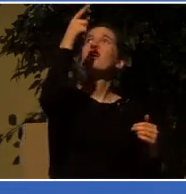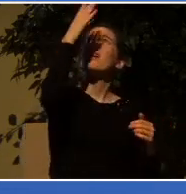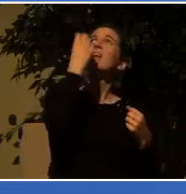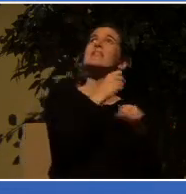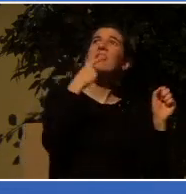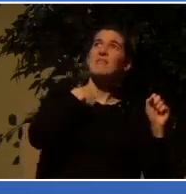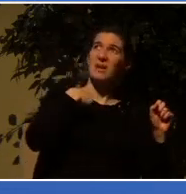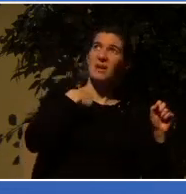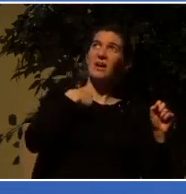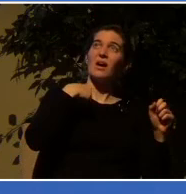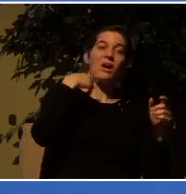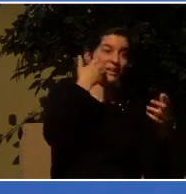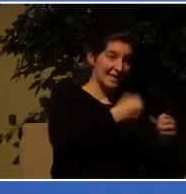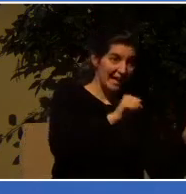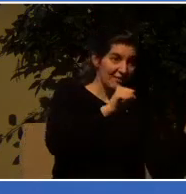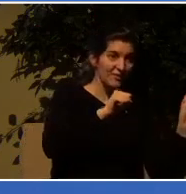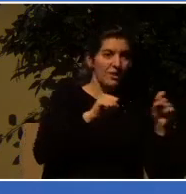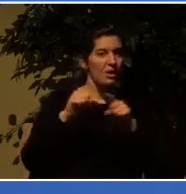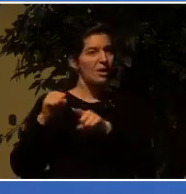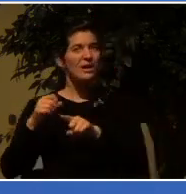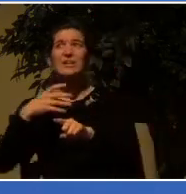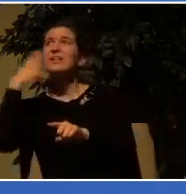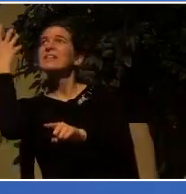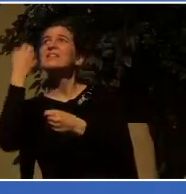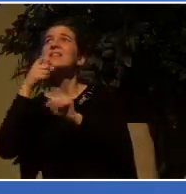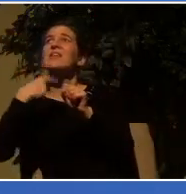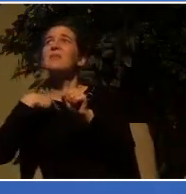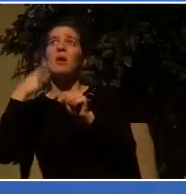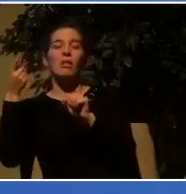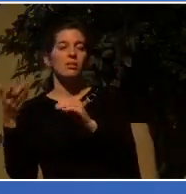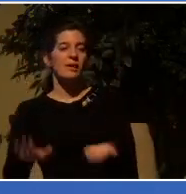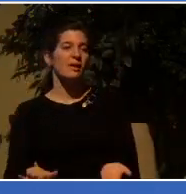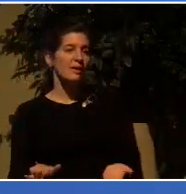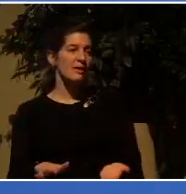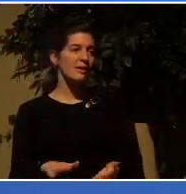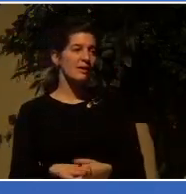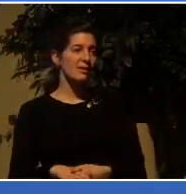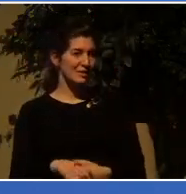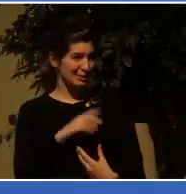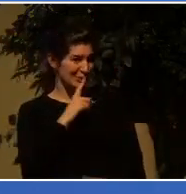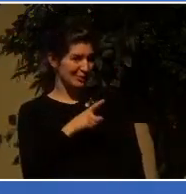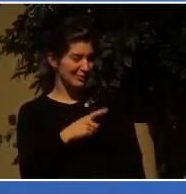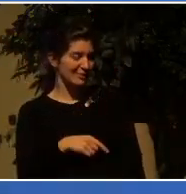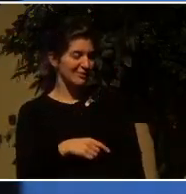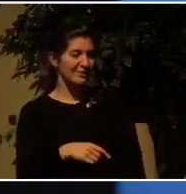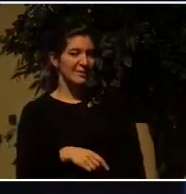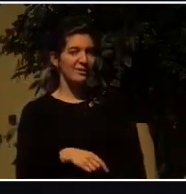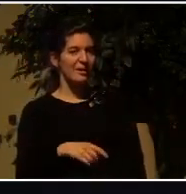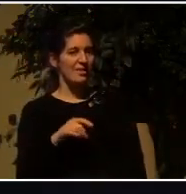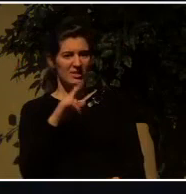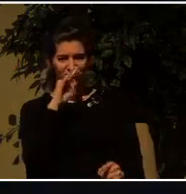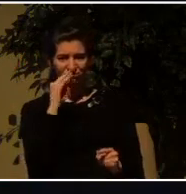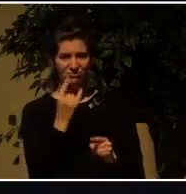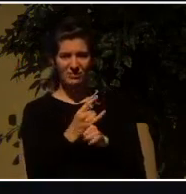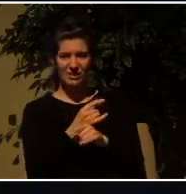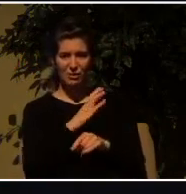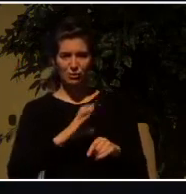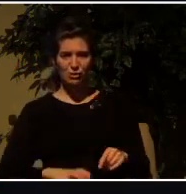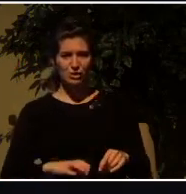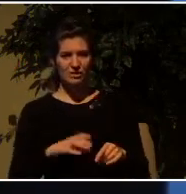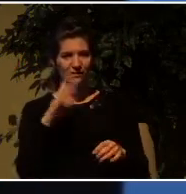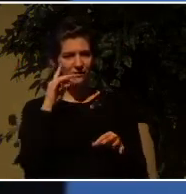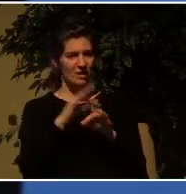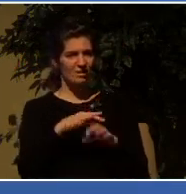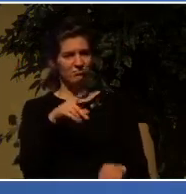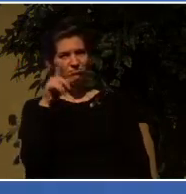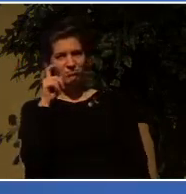true? Isn't that, in fact, one of the paradoxes of the Christian faith? And isn't that why Jesus says, in the end of days